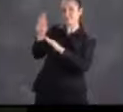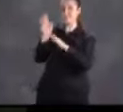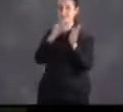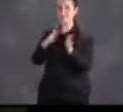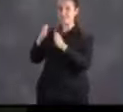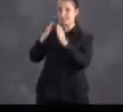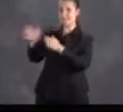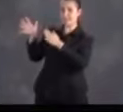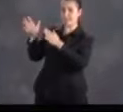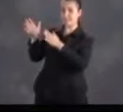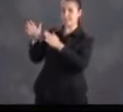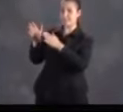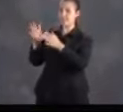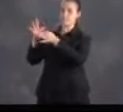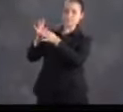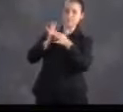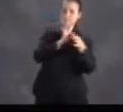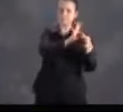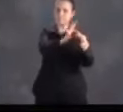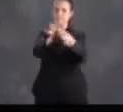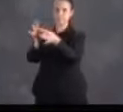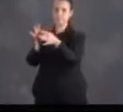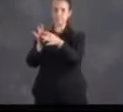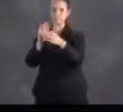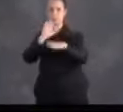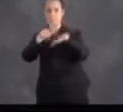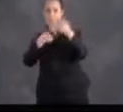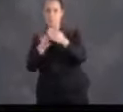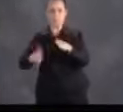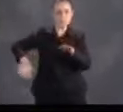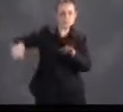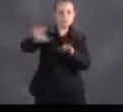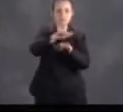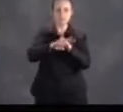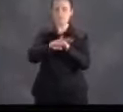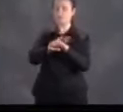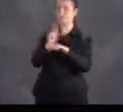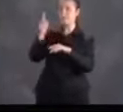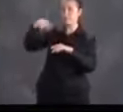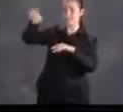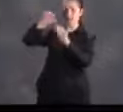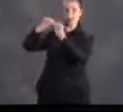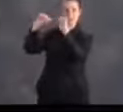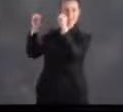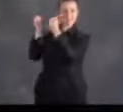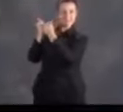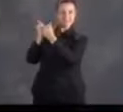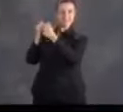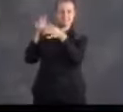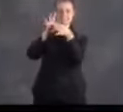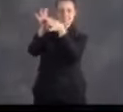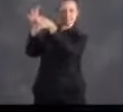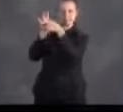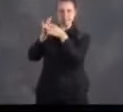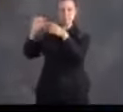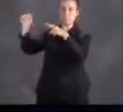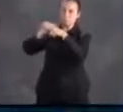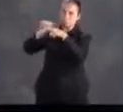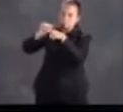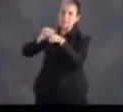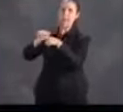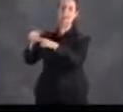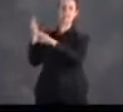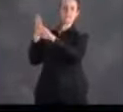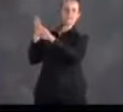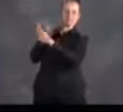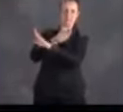disaster plans into action for the region as a whole. These organizations are well-coordinated with each other and have planned and trained